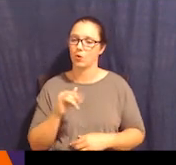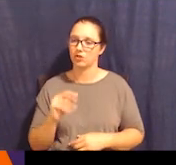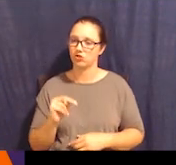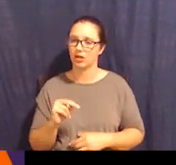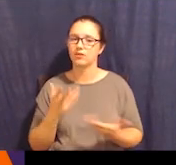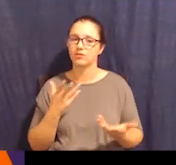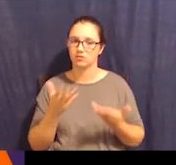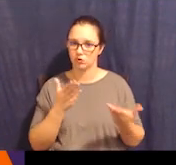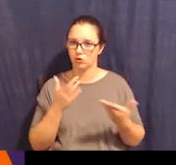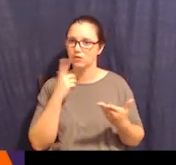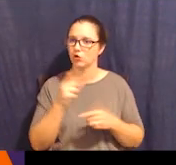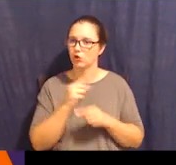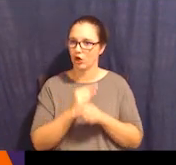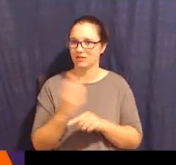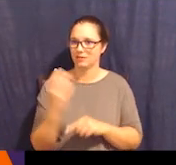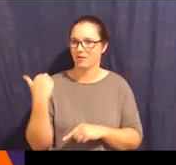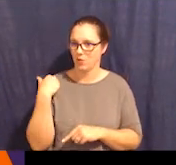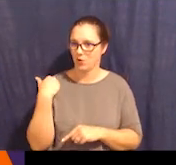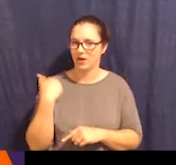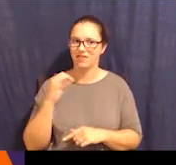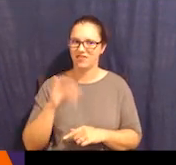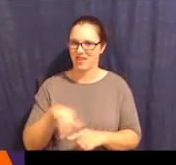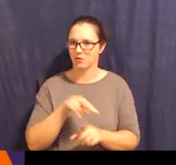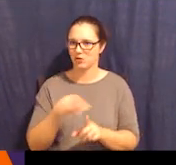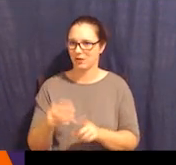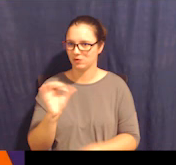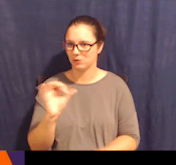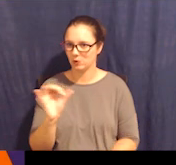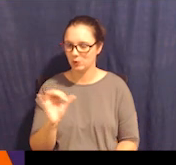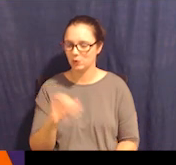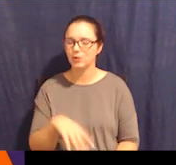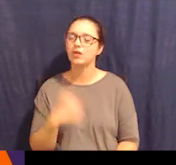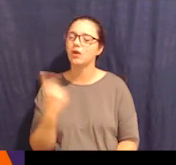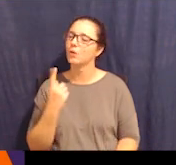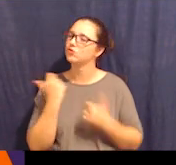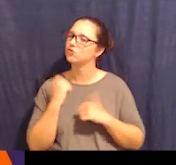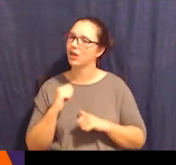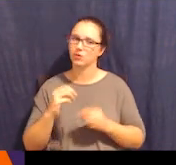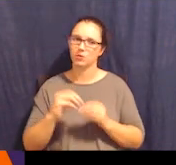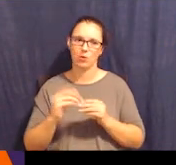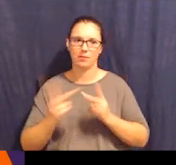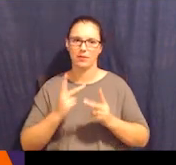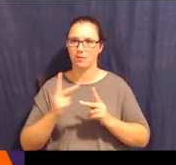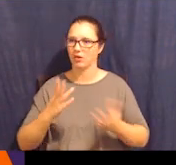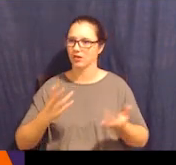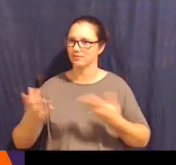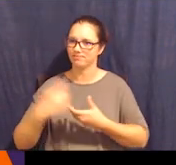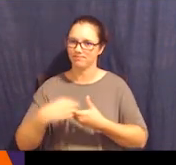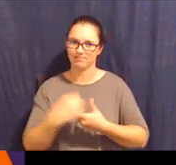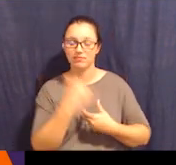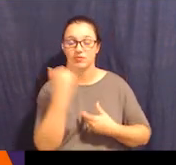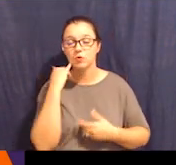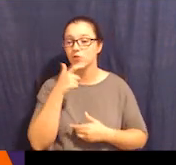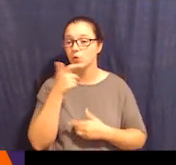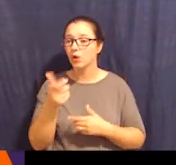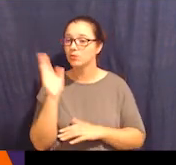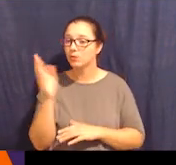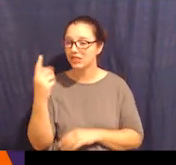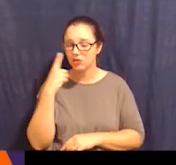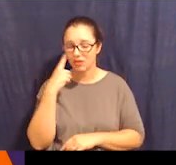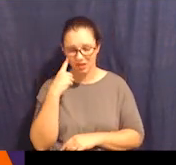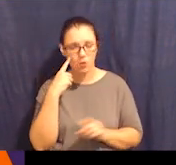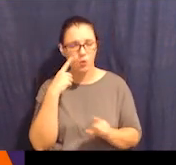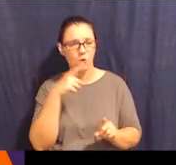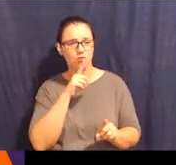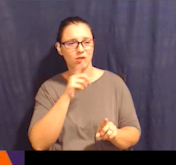We're always trying to bring more people to the table. So if you're watching this presentation and thinking, this is really cool. I have thoughts and opinions. Please reach out to